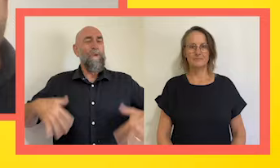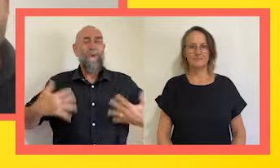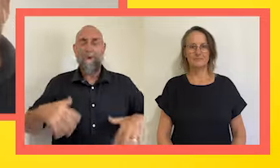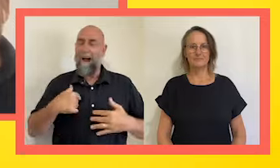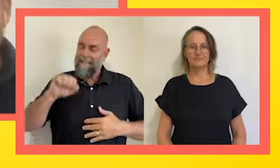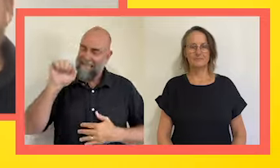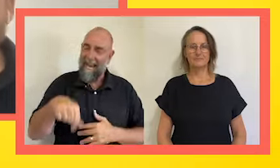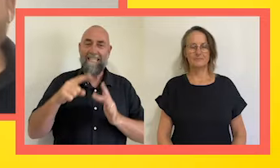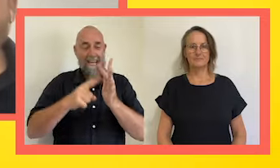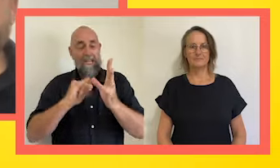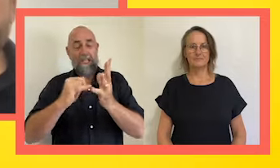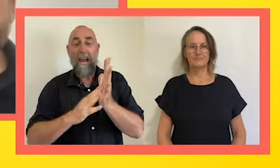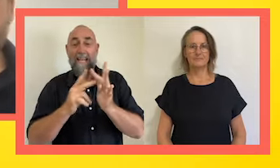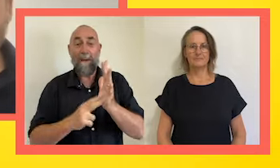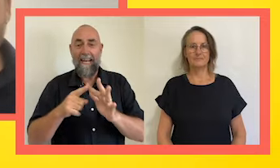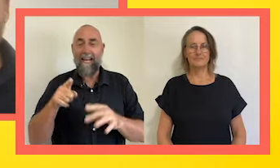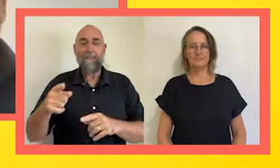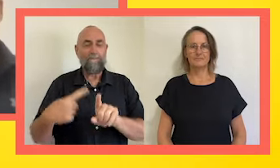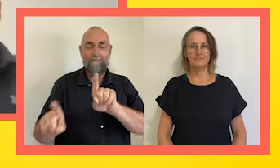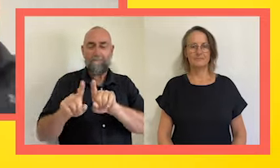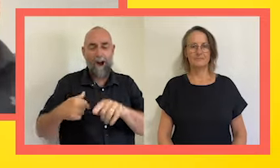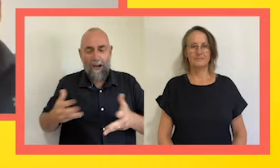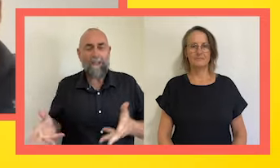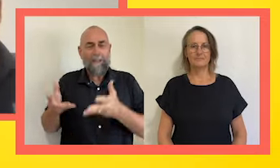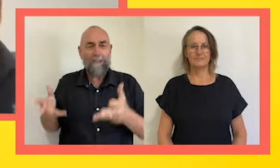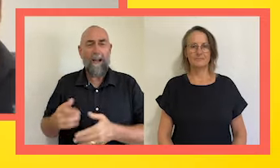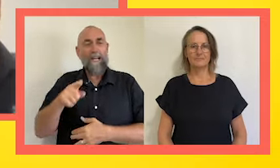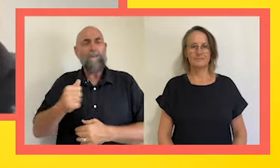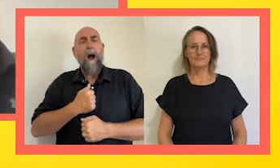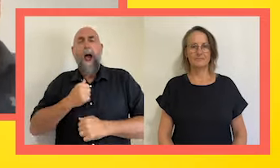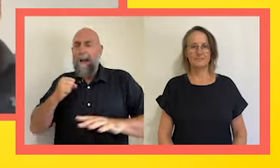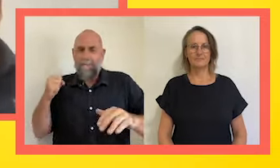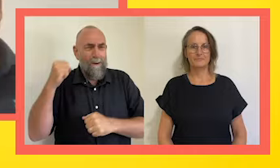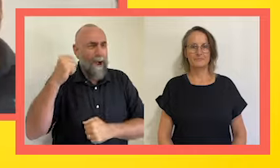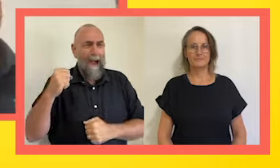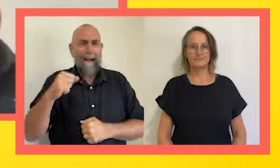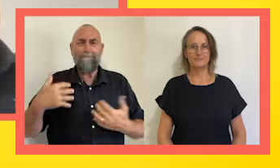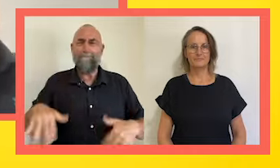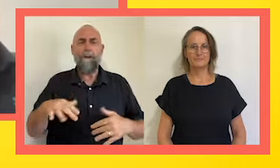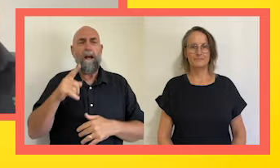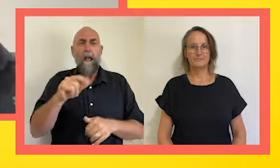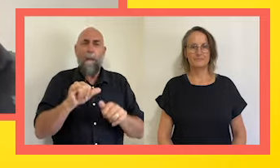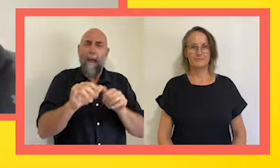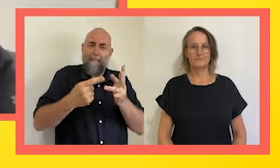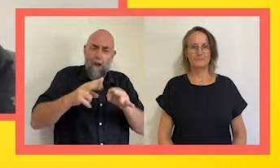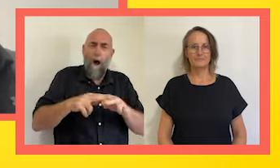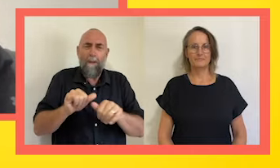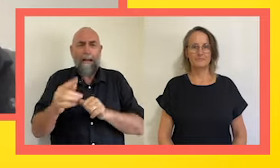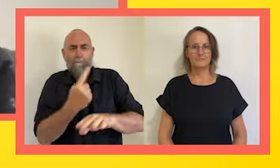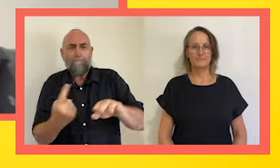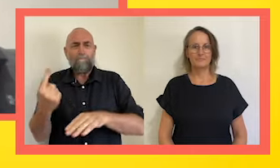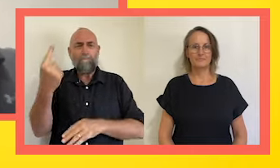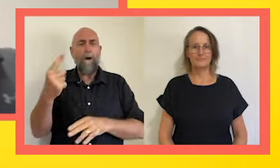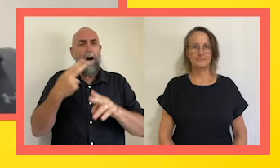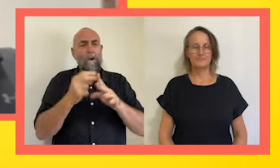Greenwood up as My You Little Ripper moment. But the best of the rest is, you know, it is one of those, one of the things